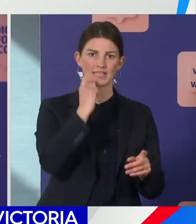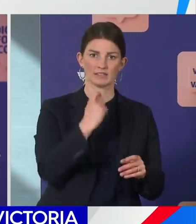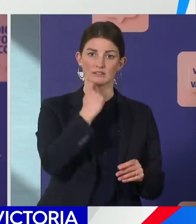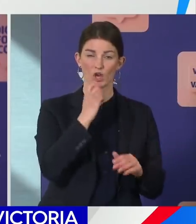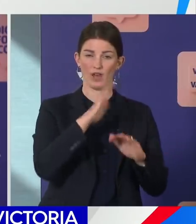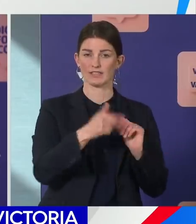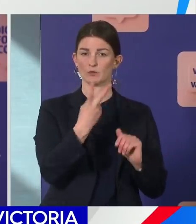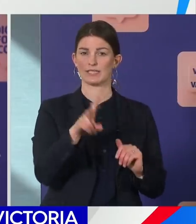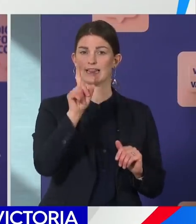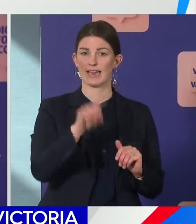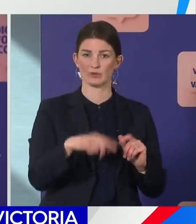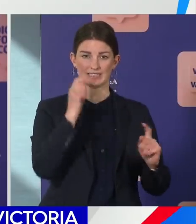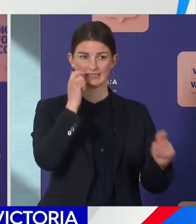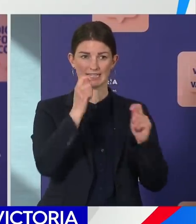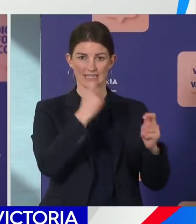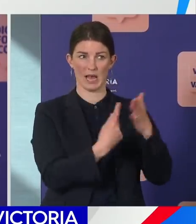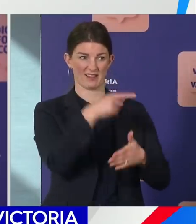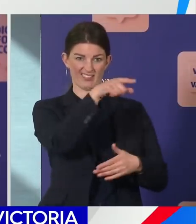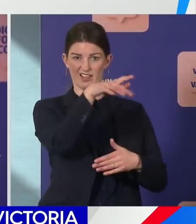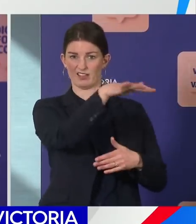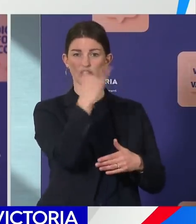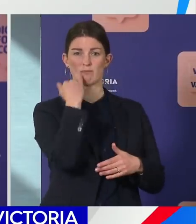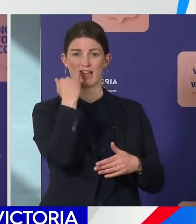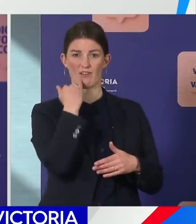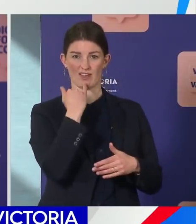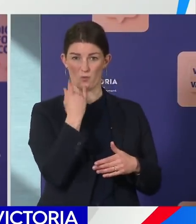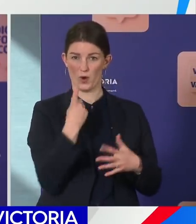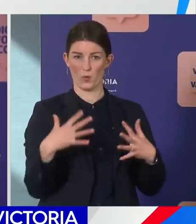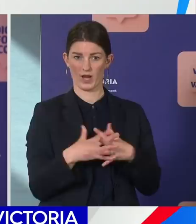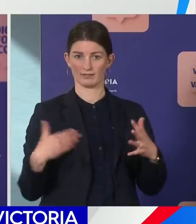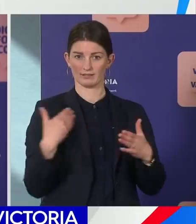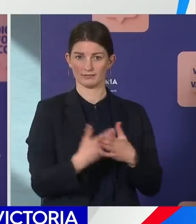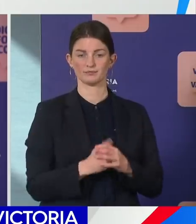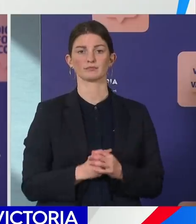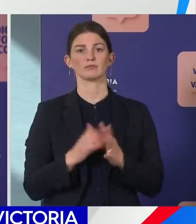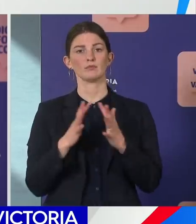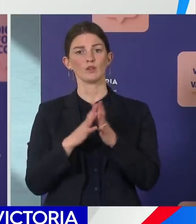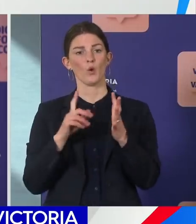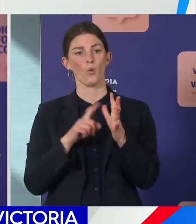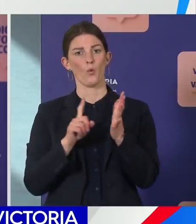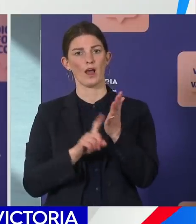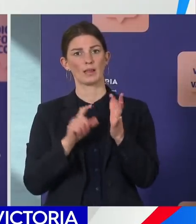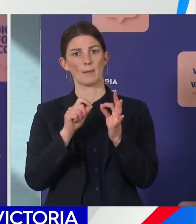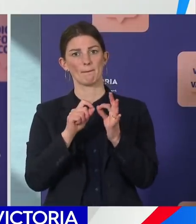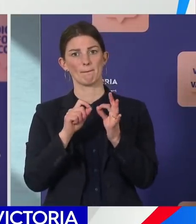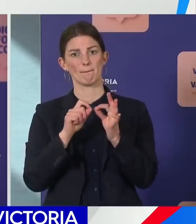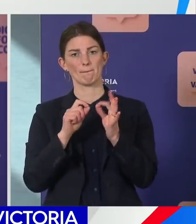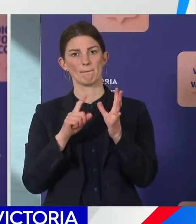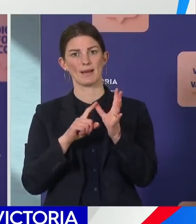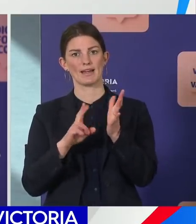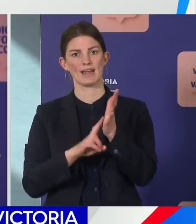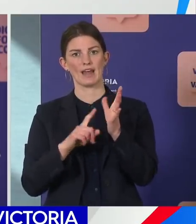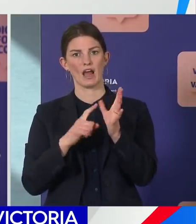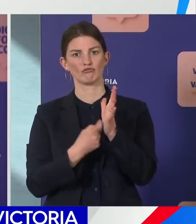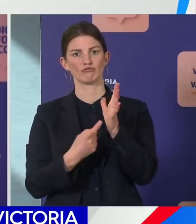in Shepparton this week. Rumballara, the local Aboriginal Cooperative and Health Service, is working in